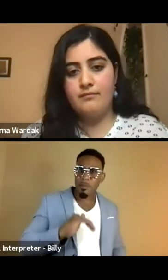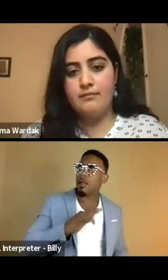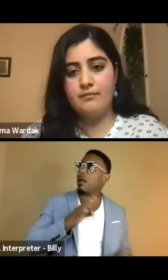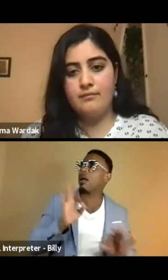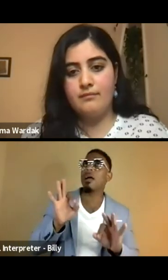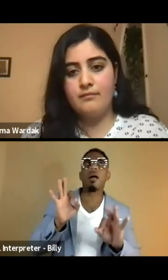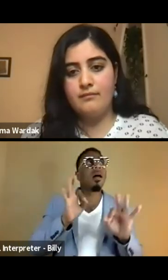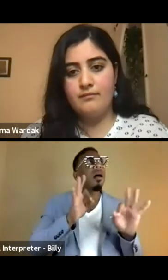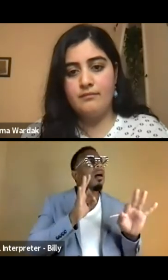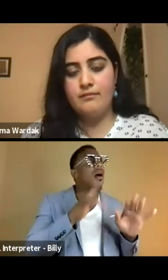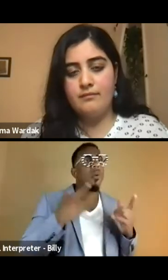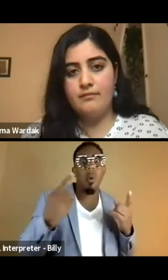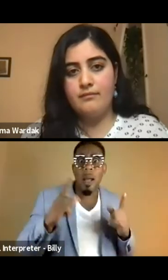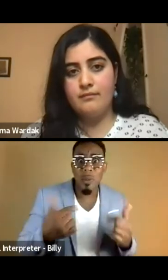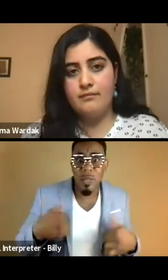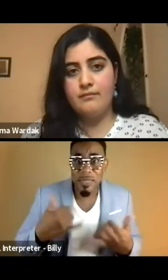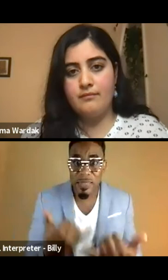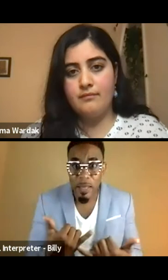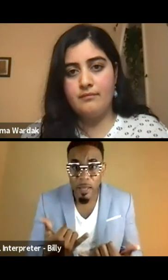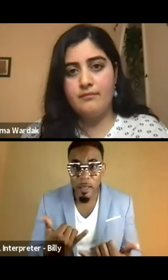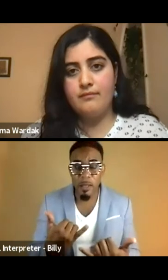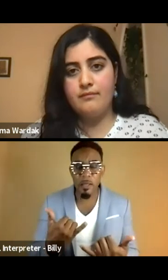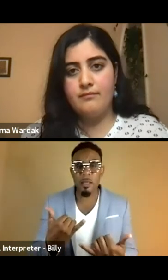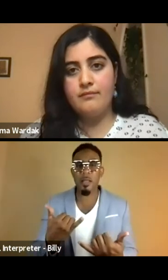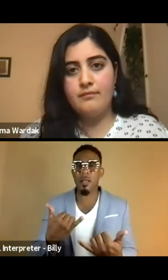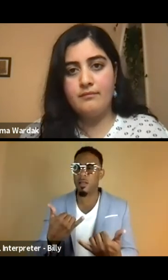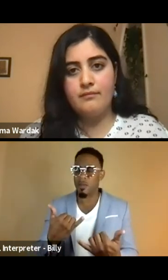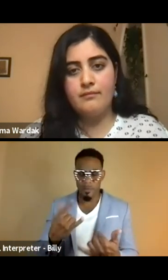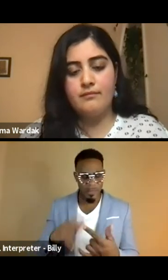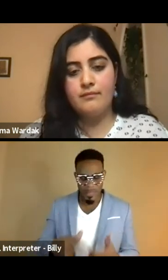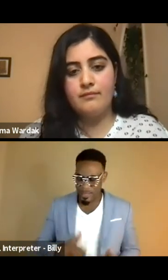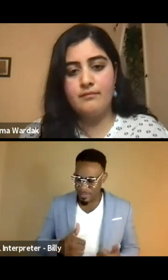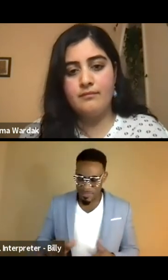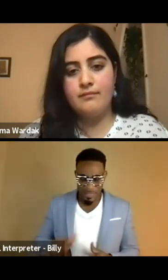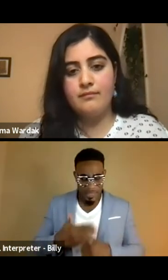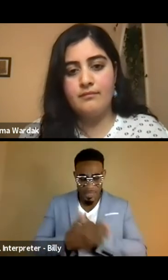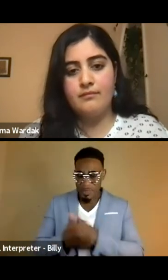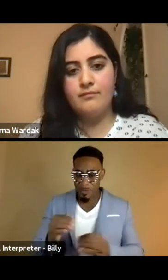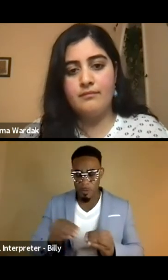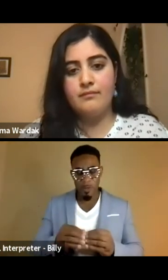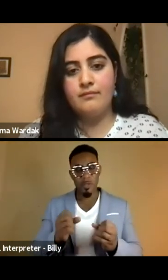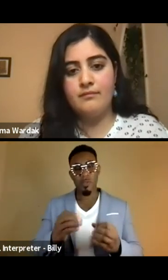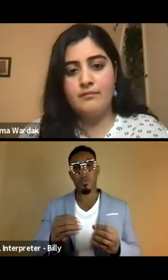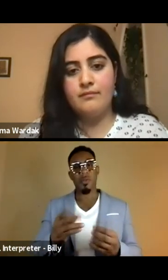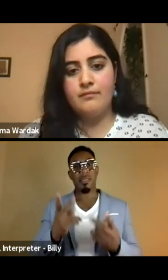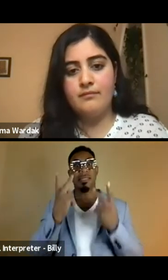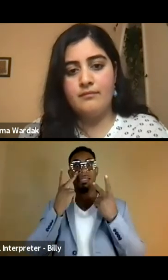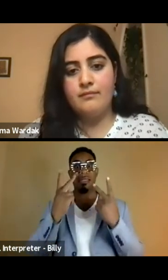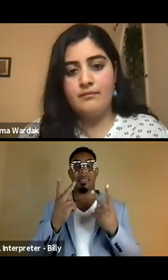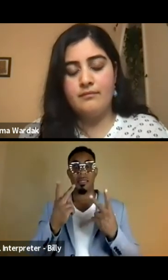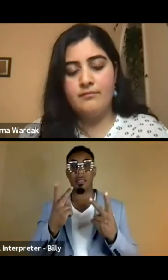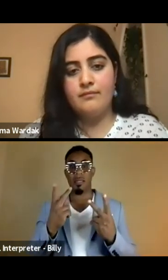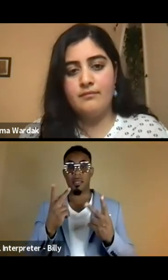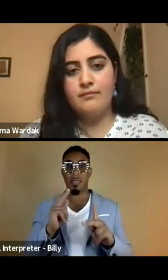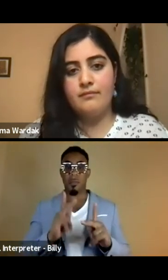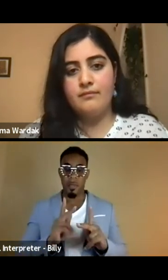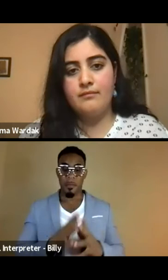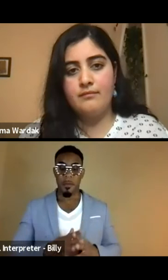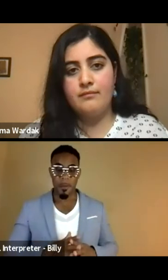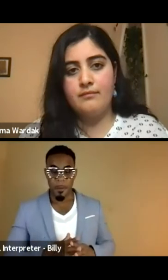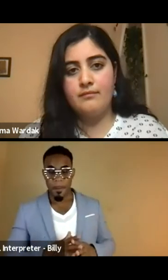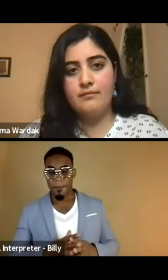to like, what is going to happen to us? We can't live in this country. So seeing the people,